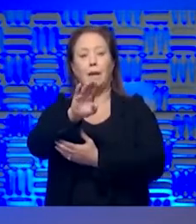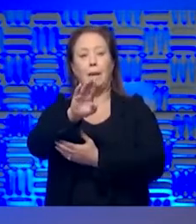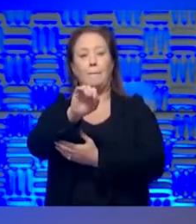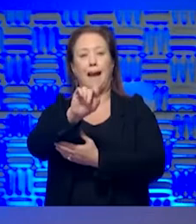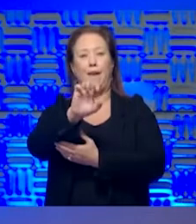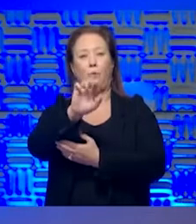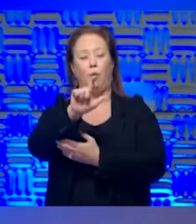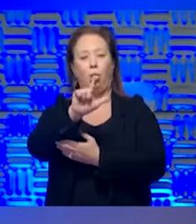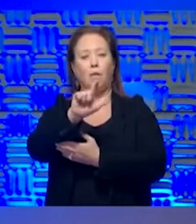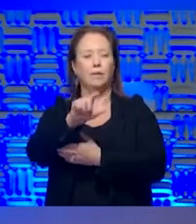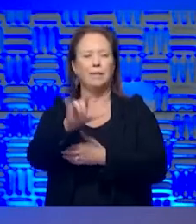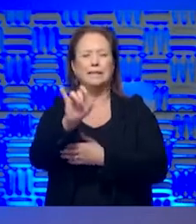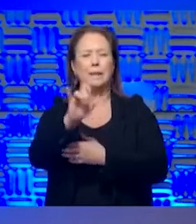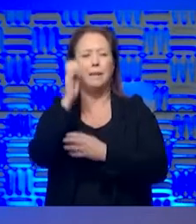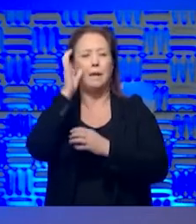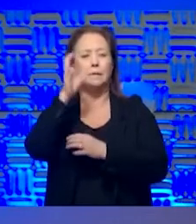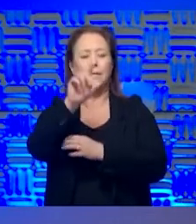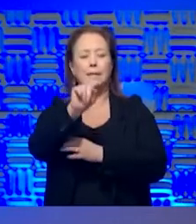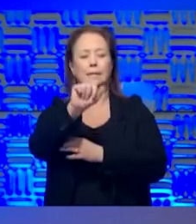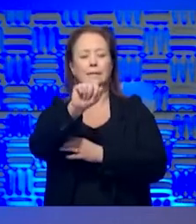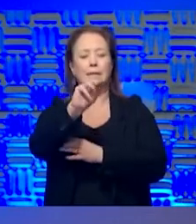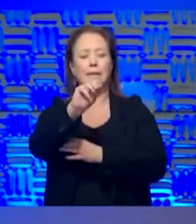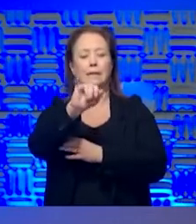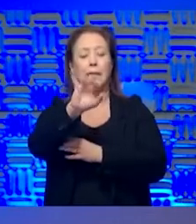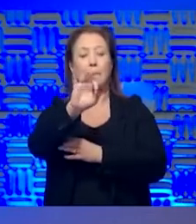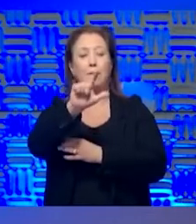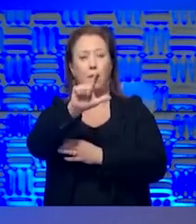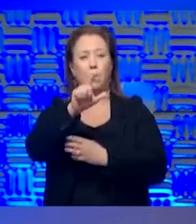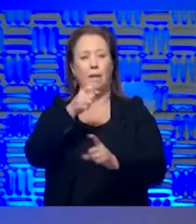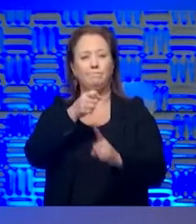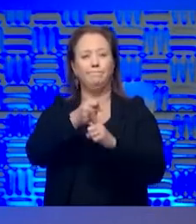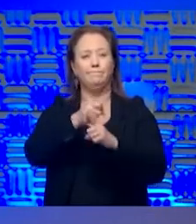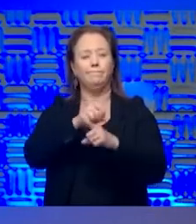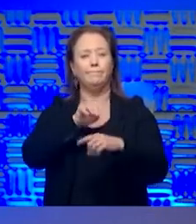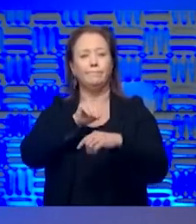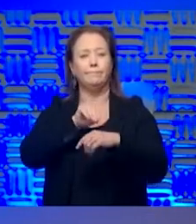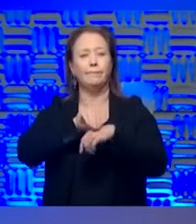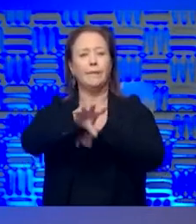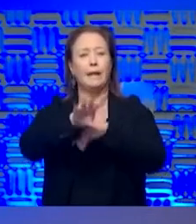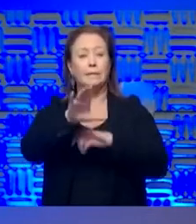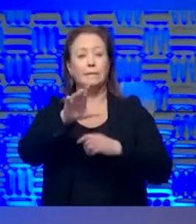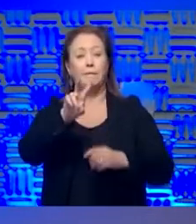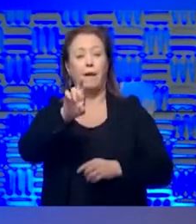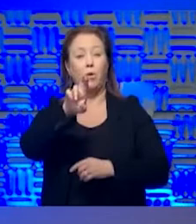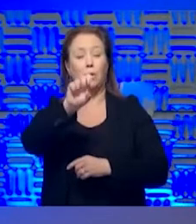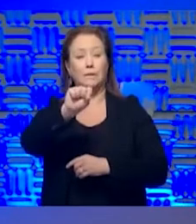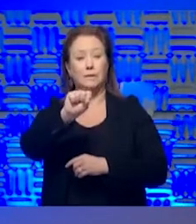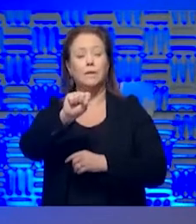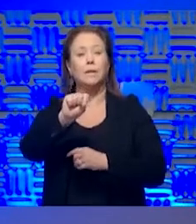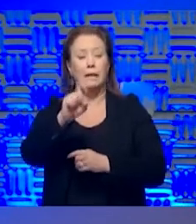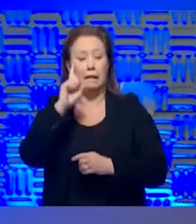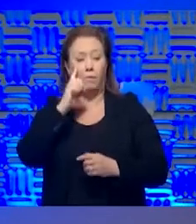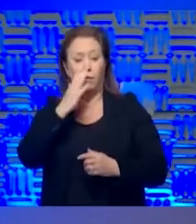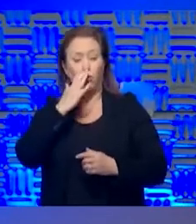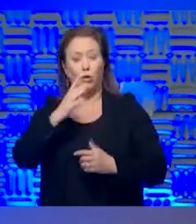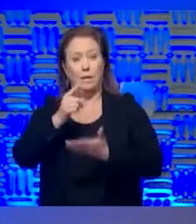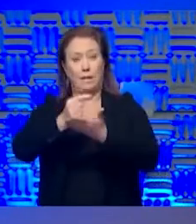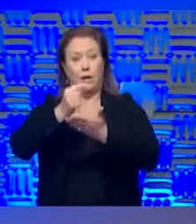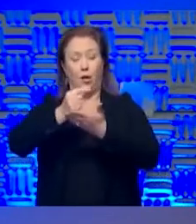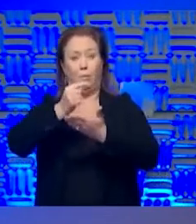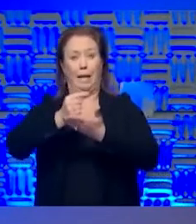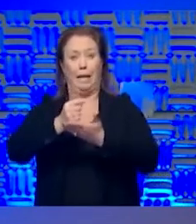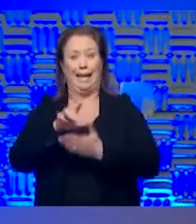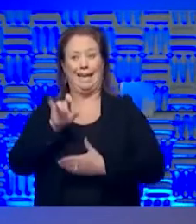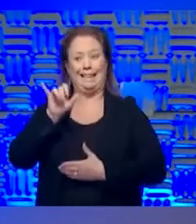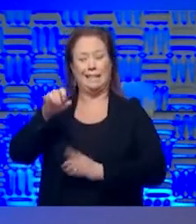Tamiflu for influenza. It acts directly on the virus. And I think that is where, um, if we do get a good therapy, that is probably our